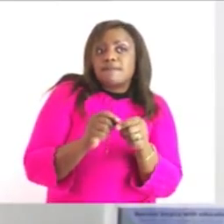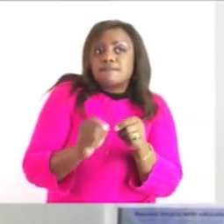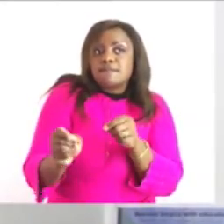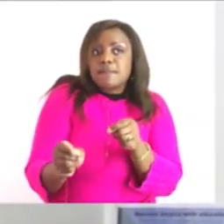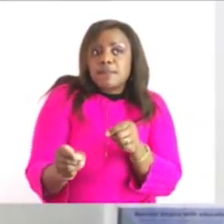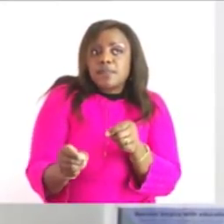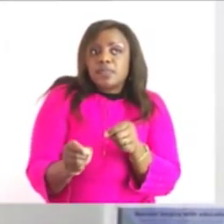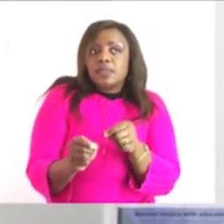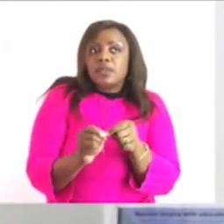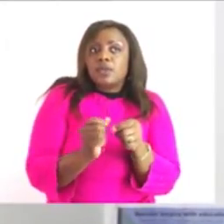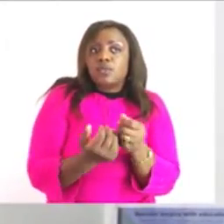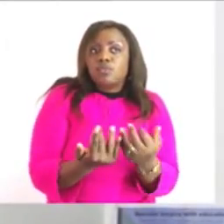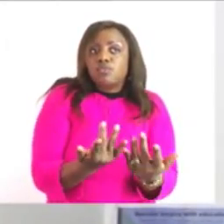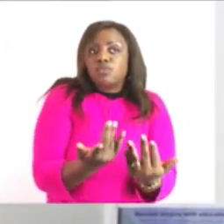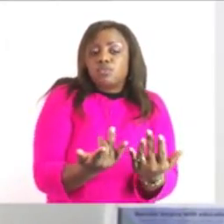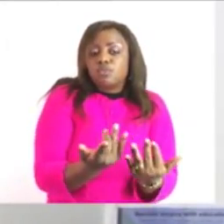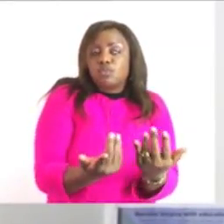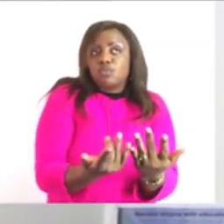lighting here i need fire